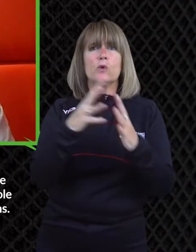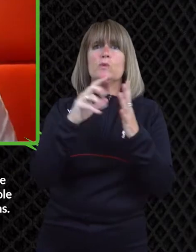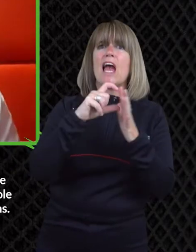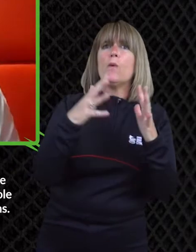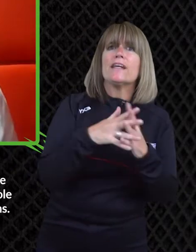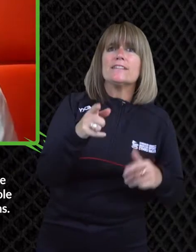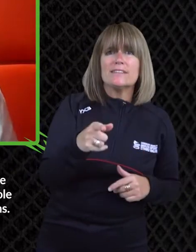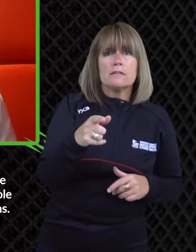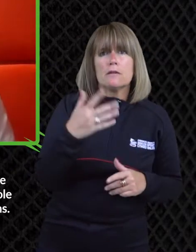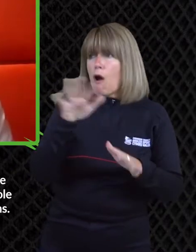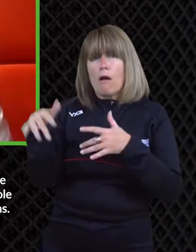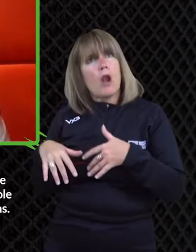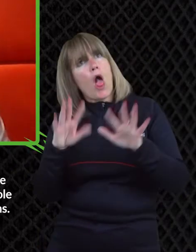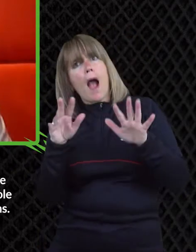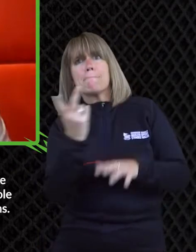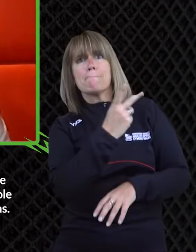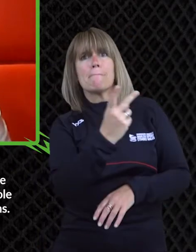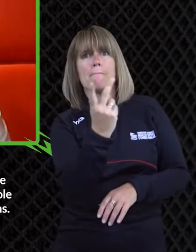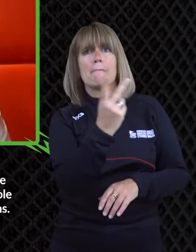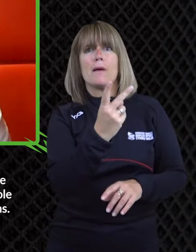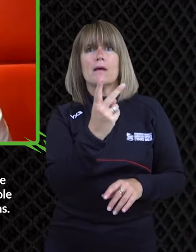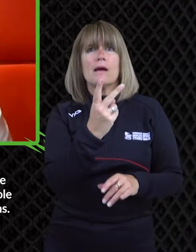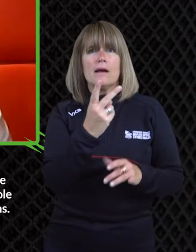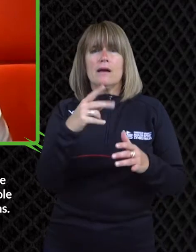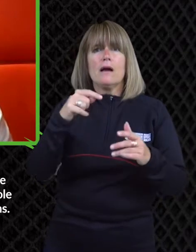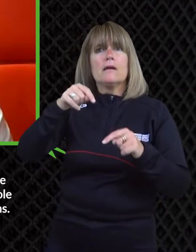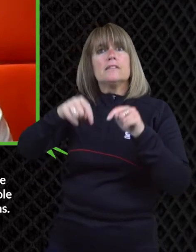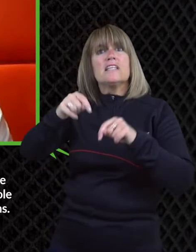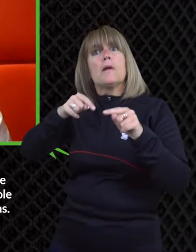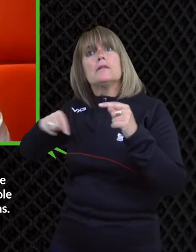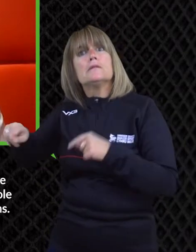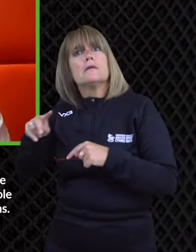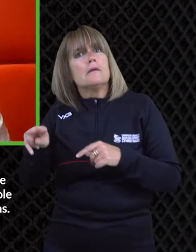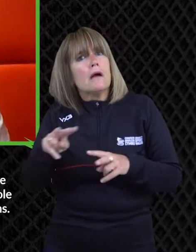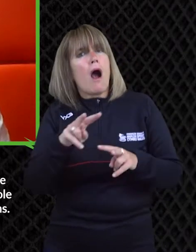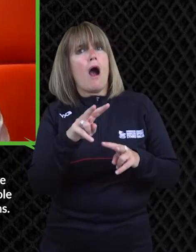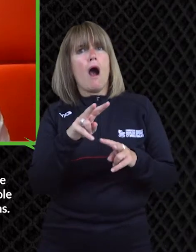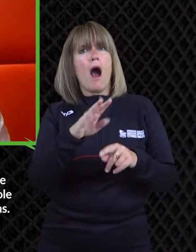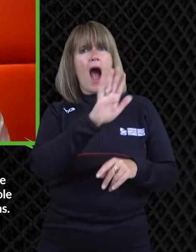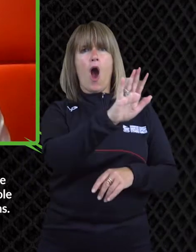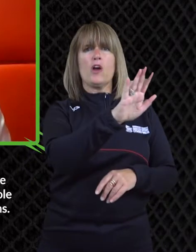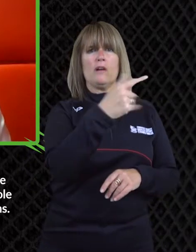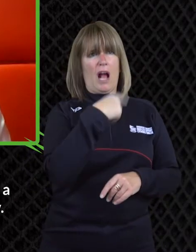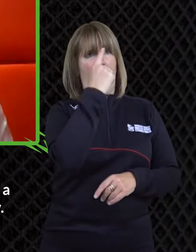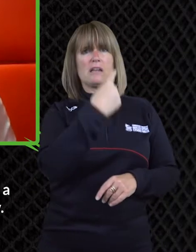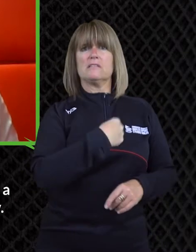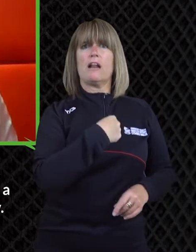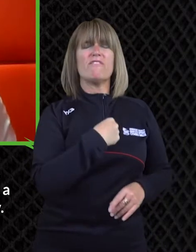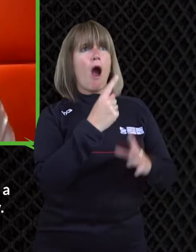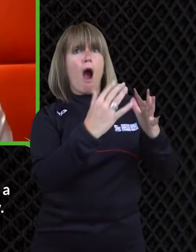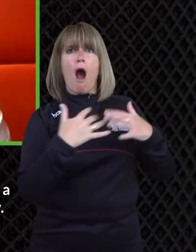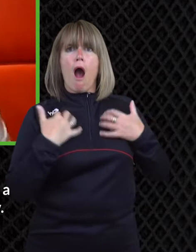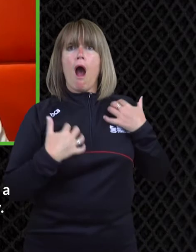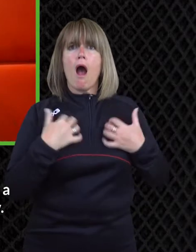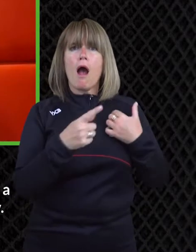throwing a lead sean davis massive um character and you know he was on sas yeah who did his wins um you know people